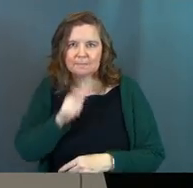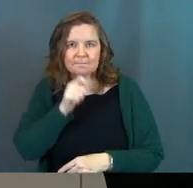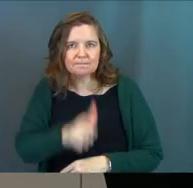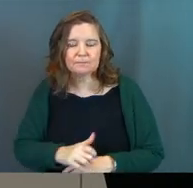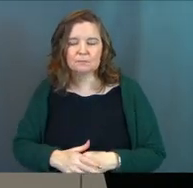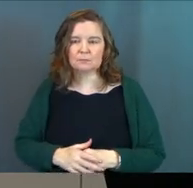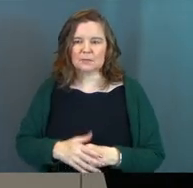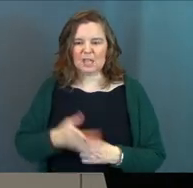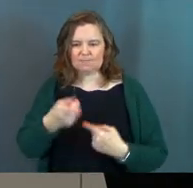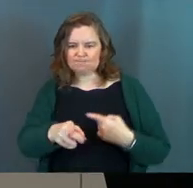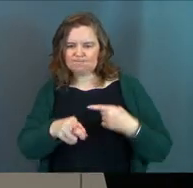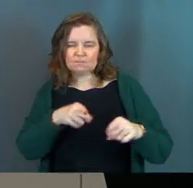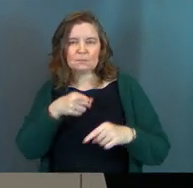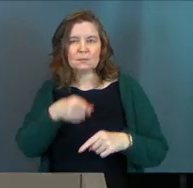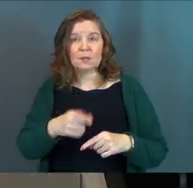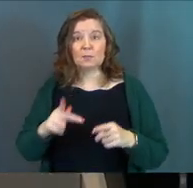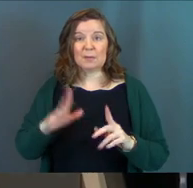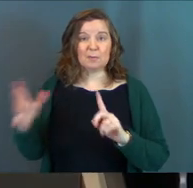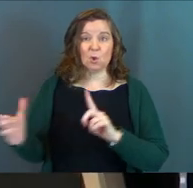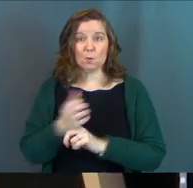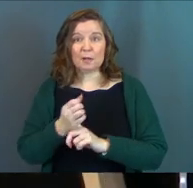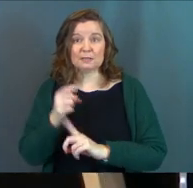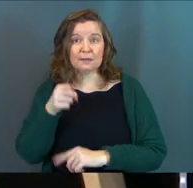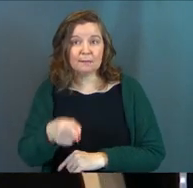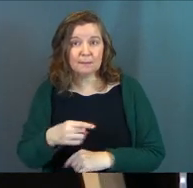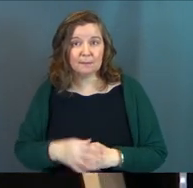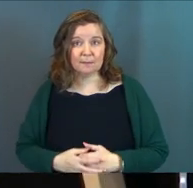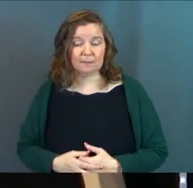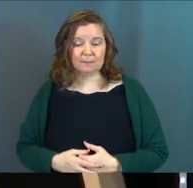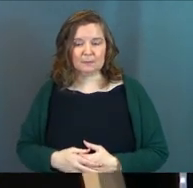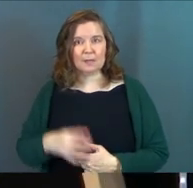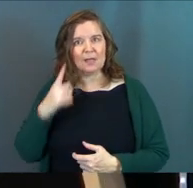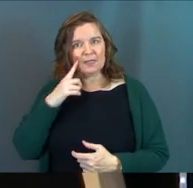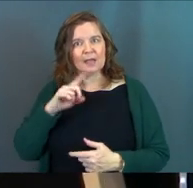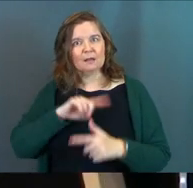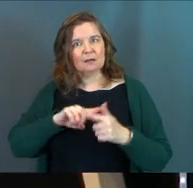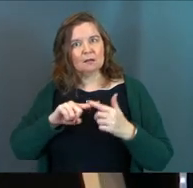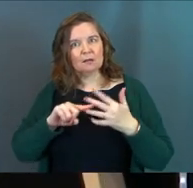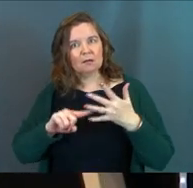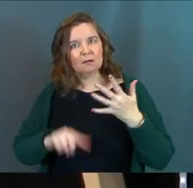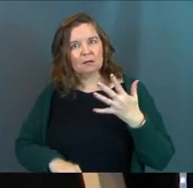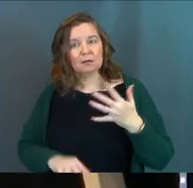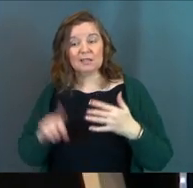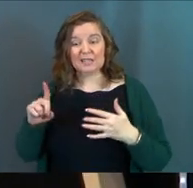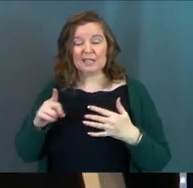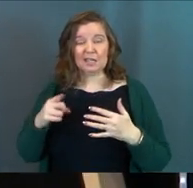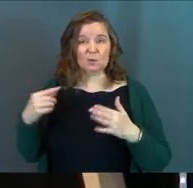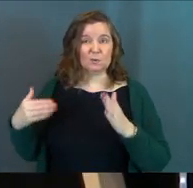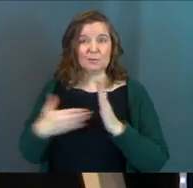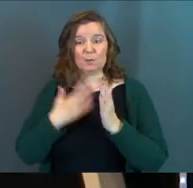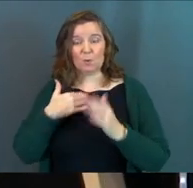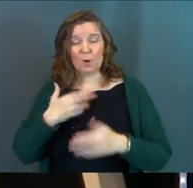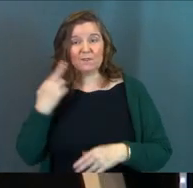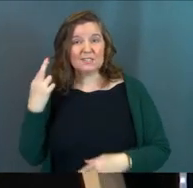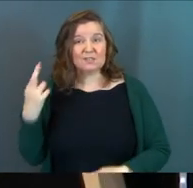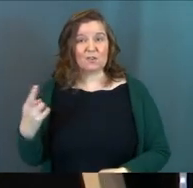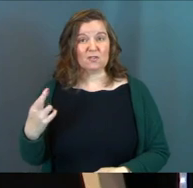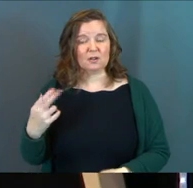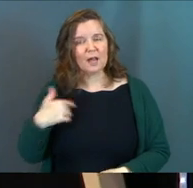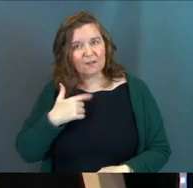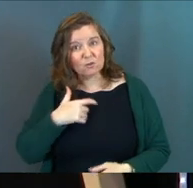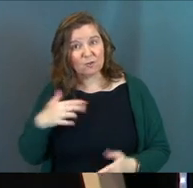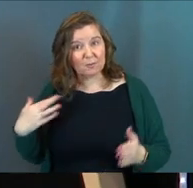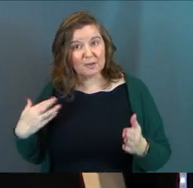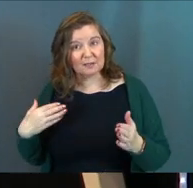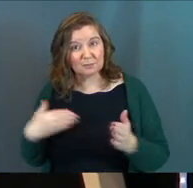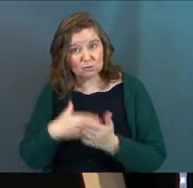him. People accused him. People arrested him. Think of those things. He was betrayed by one of his closest friends. Have